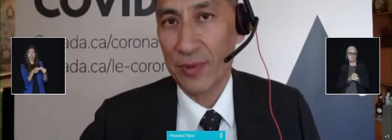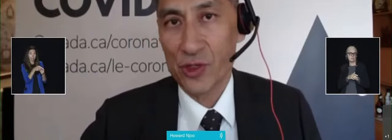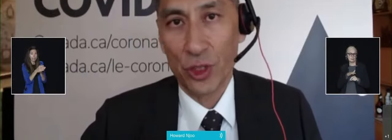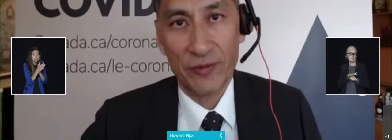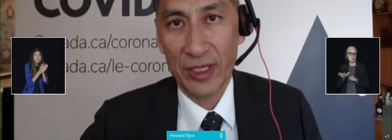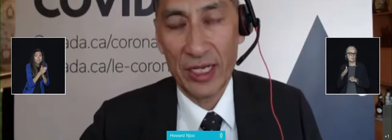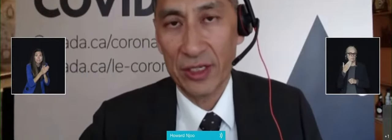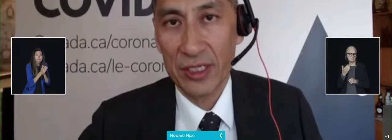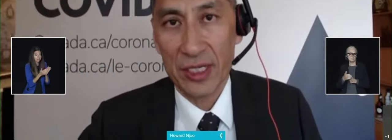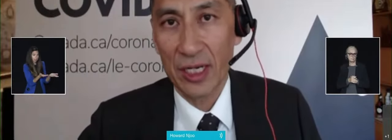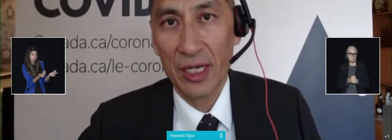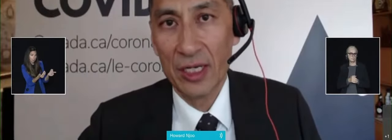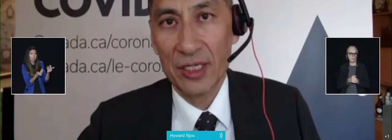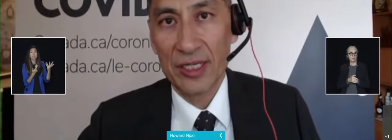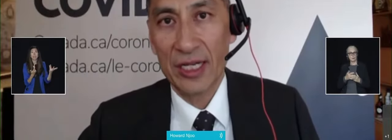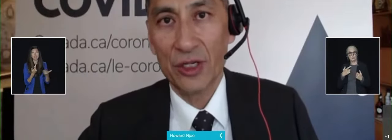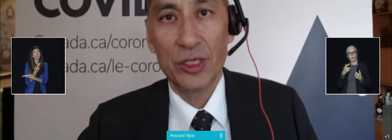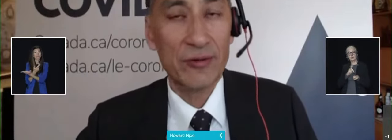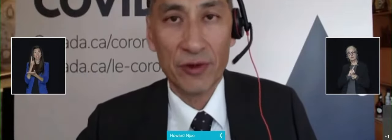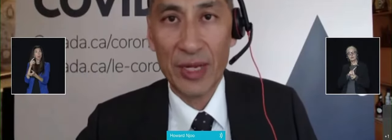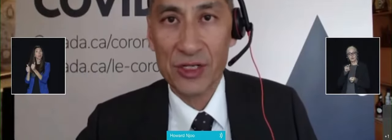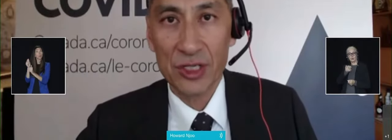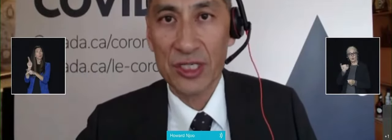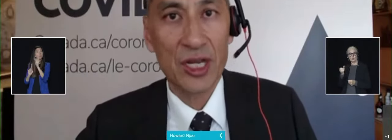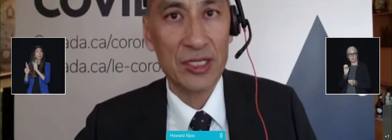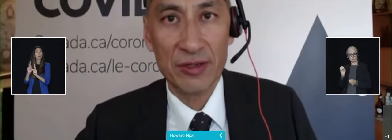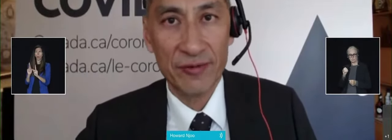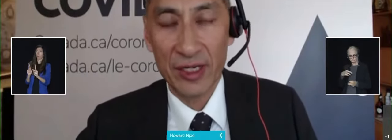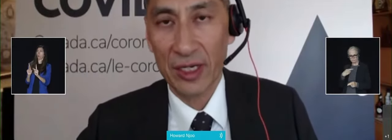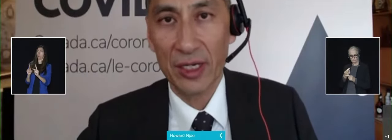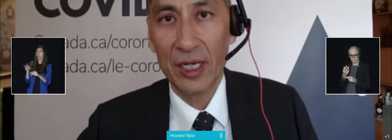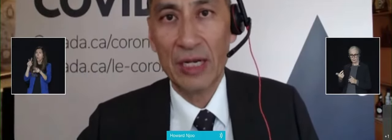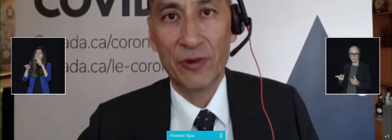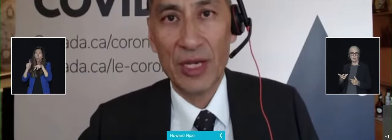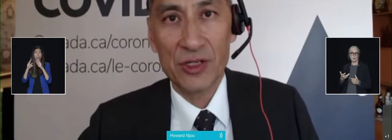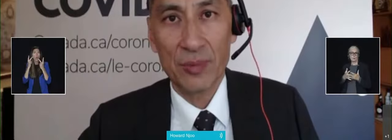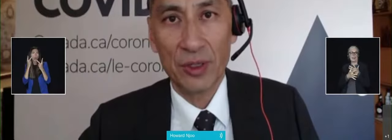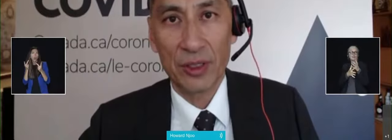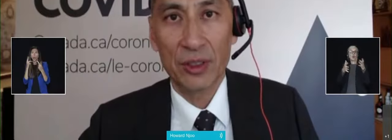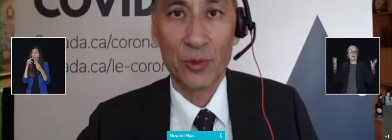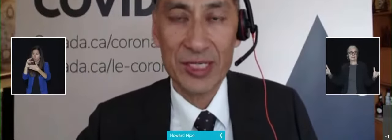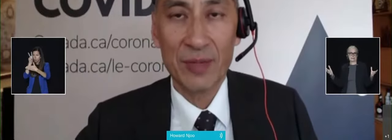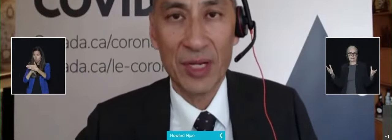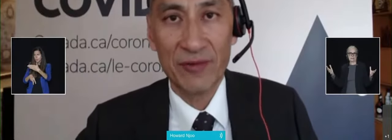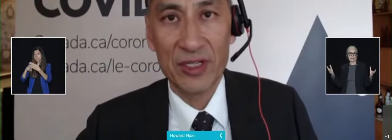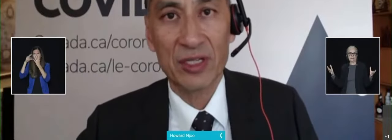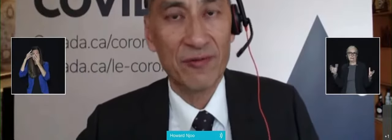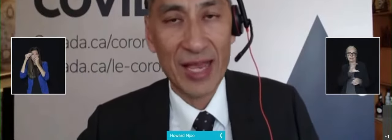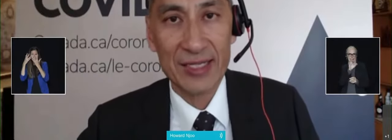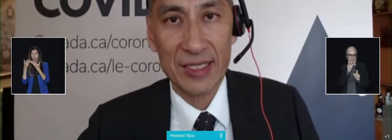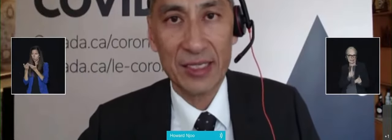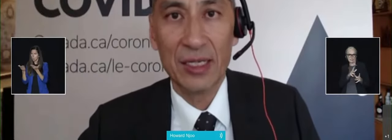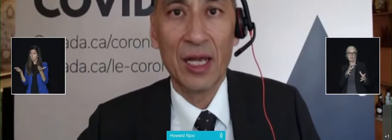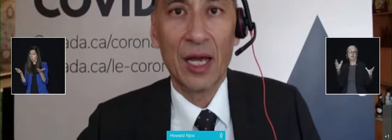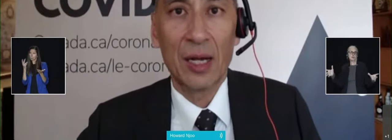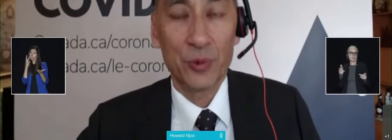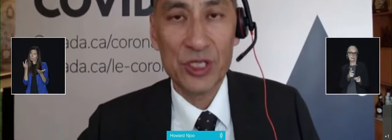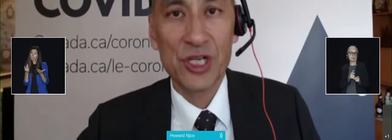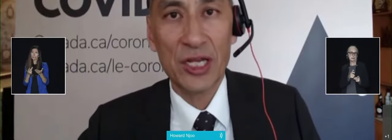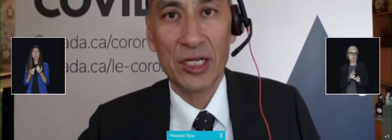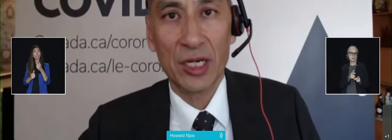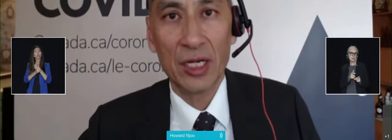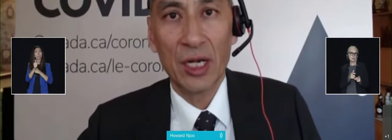that for the vast majority of Canadians, just getting good information, scientific information about the risk and benefits of the vaccine,